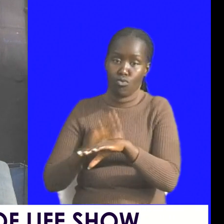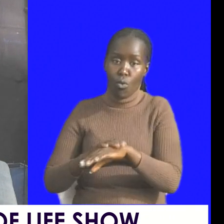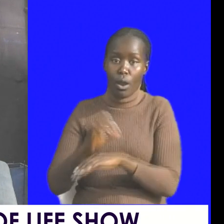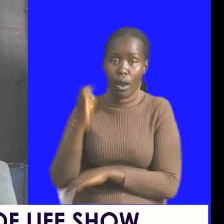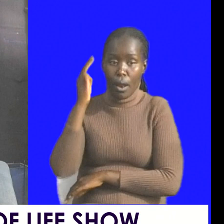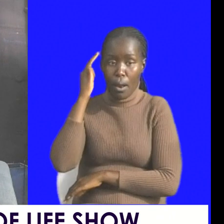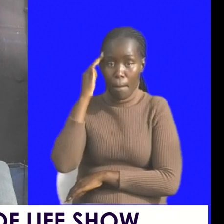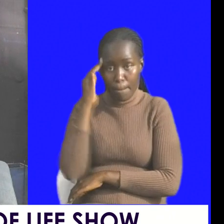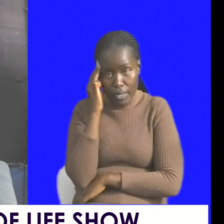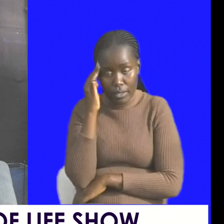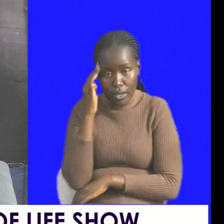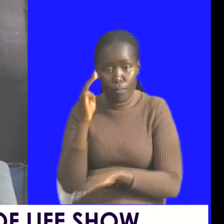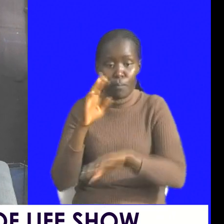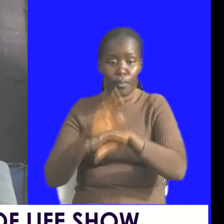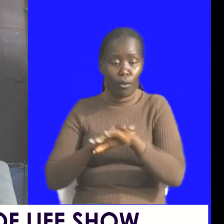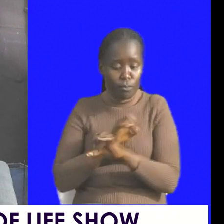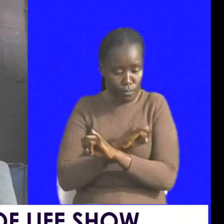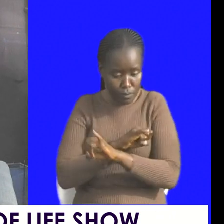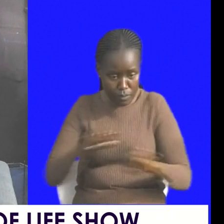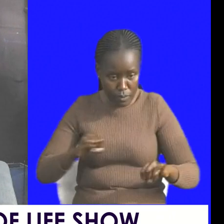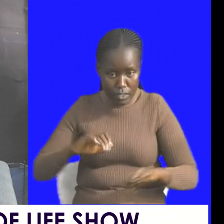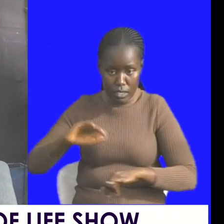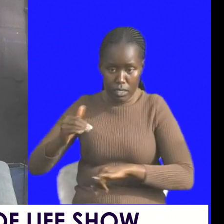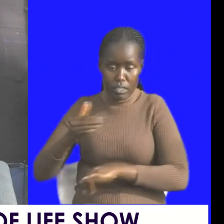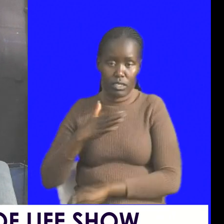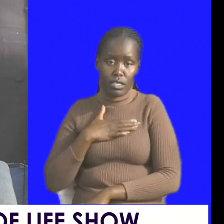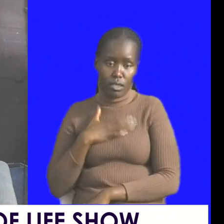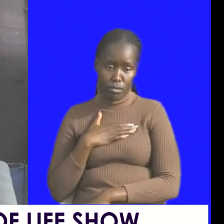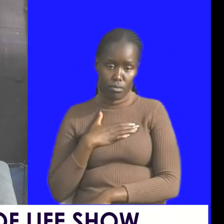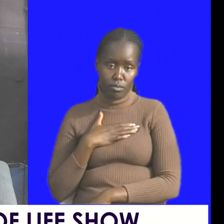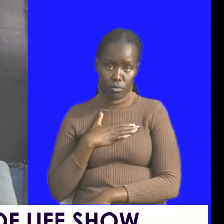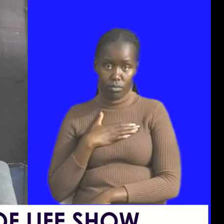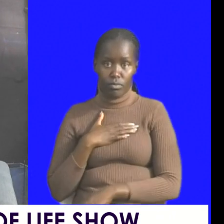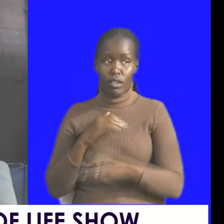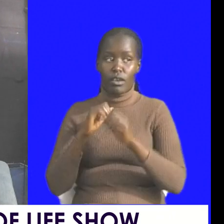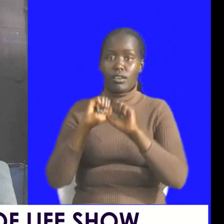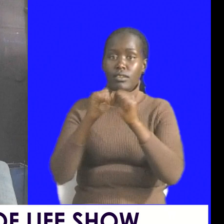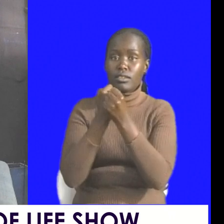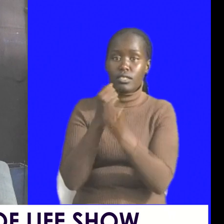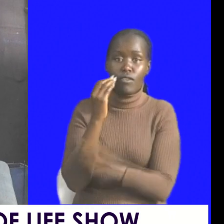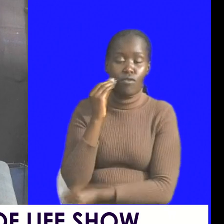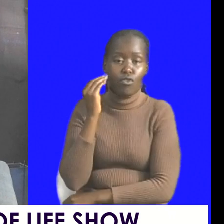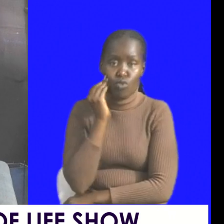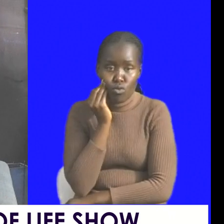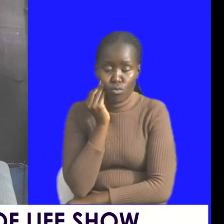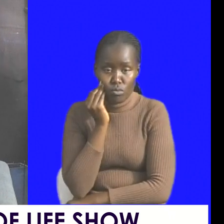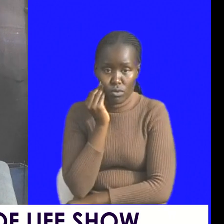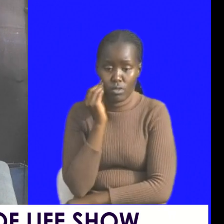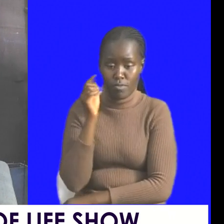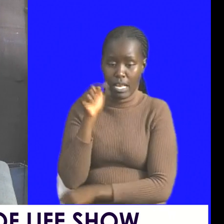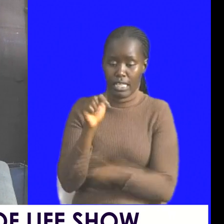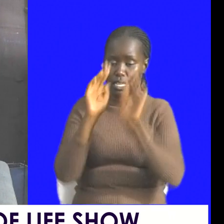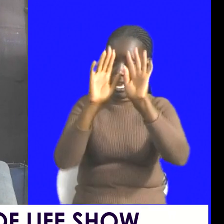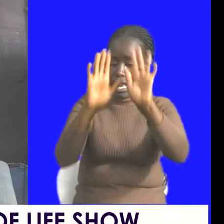proper sanitation in our cities stable and secure homes these things are key